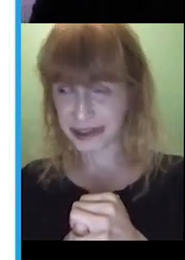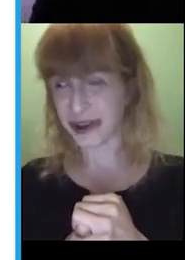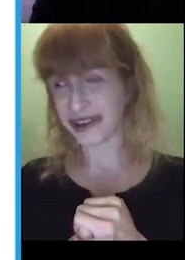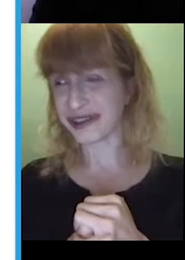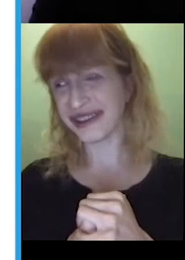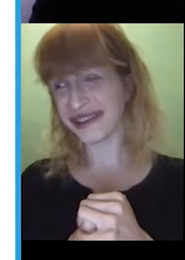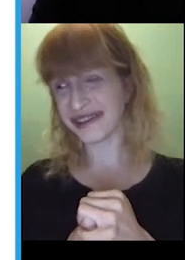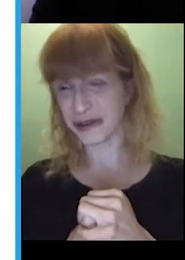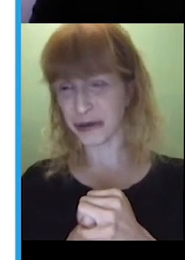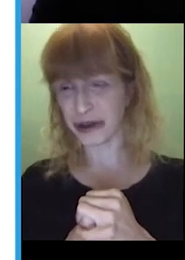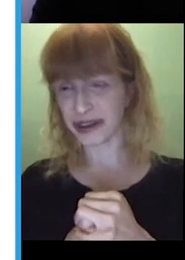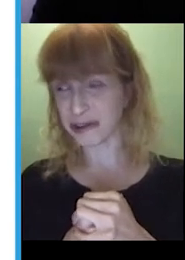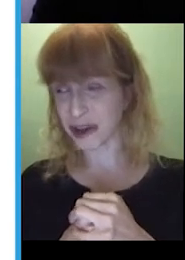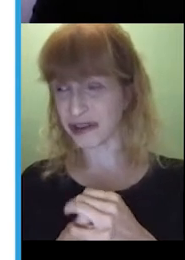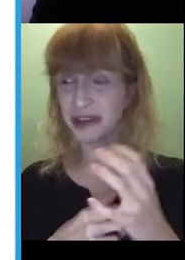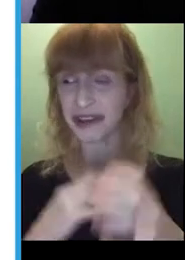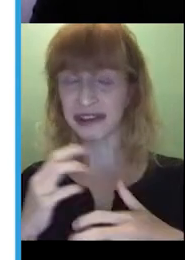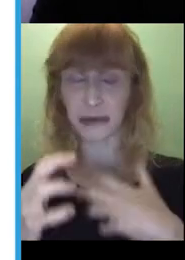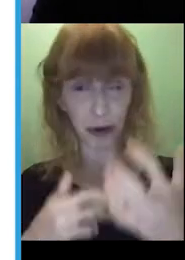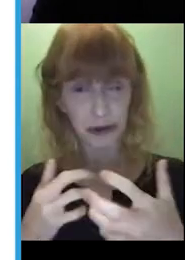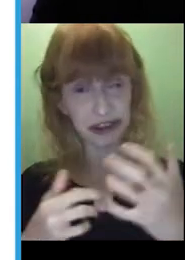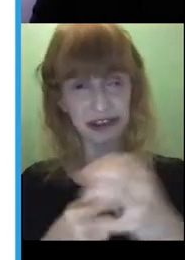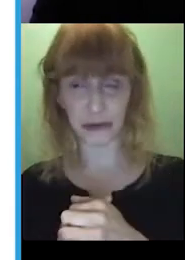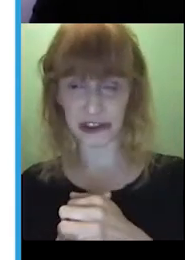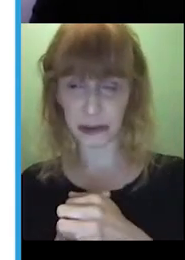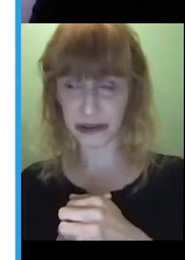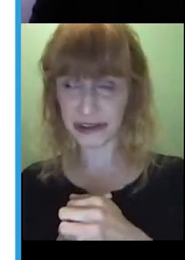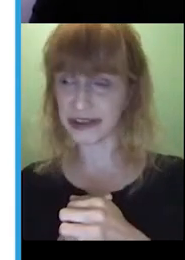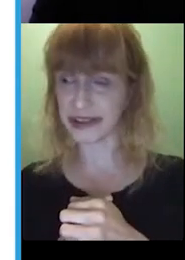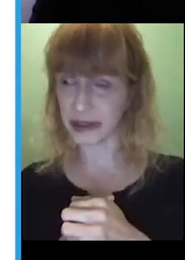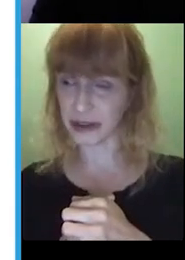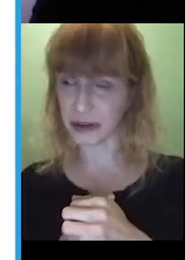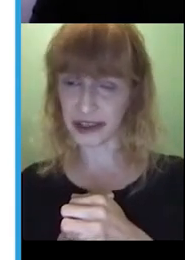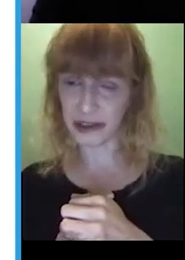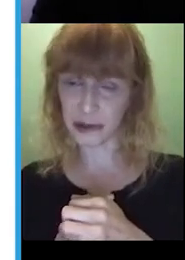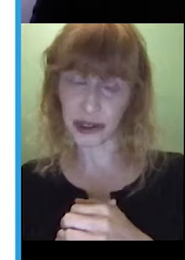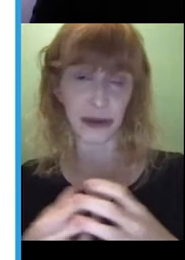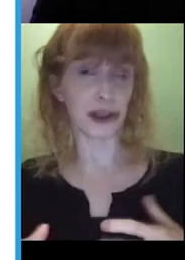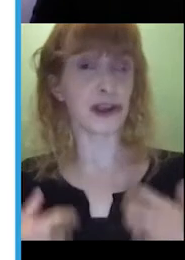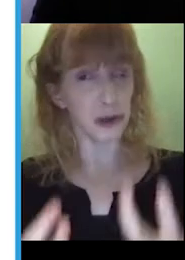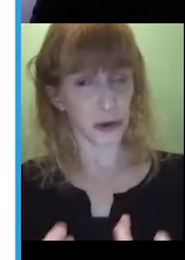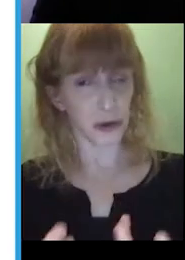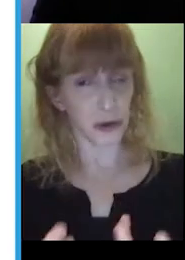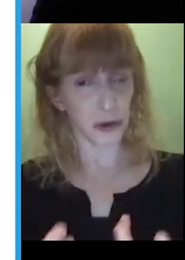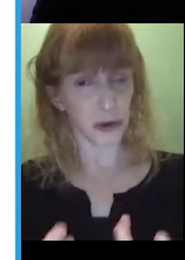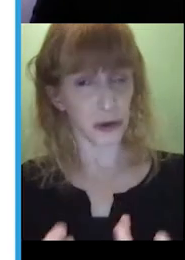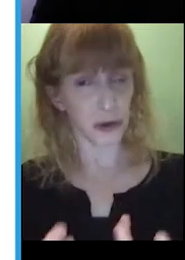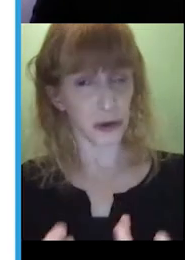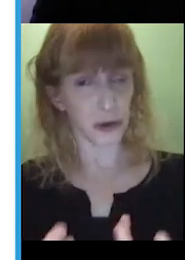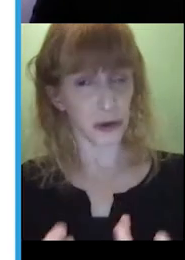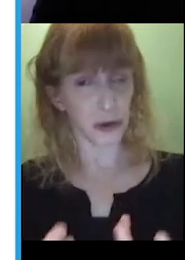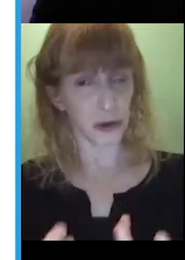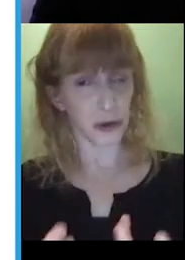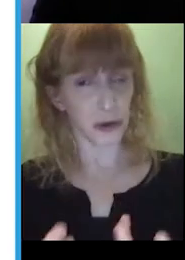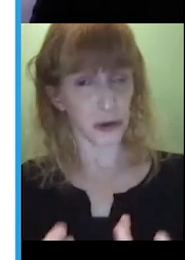primary strategies to give a child a chance to process and respond to something that you've said or give them the cue that